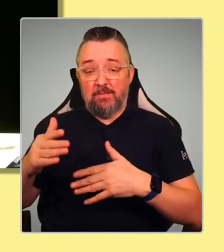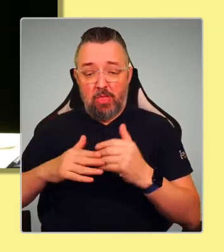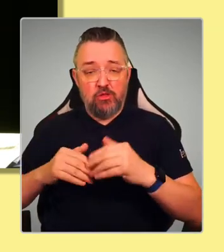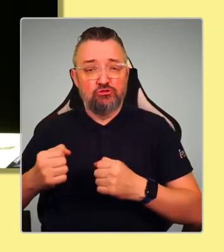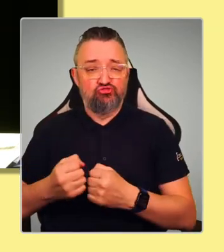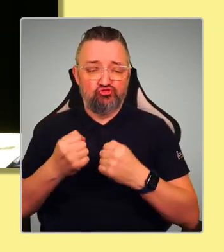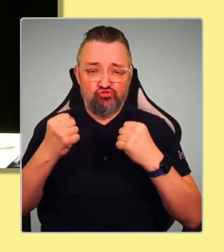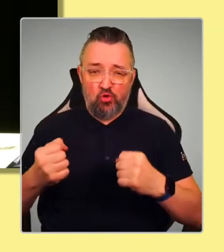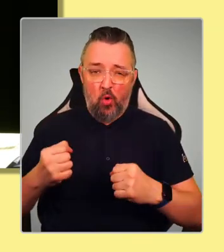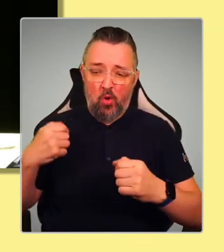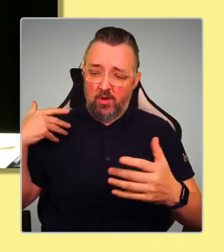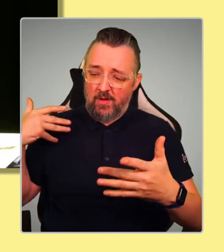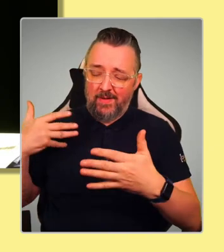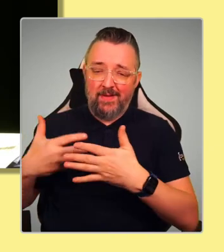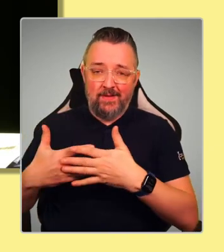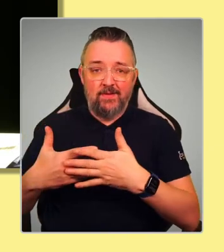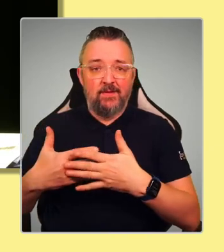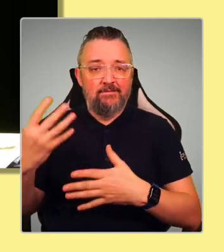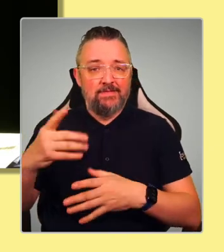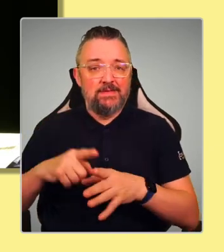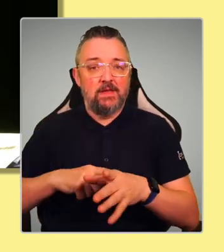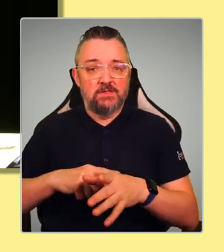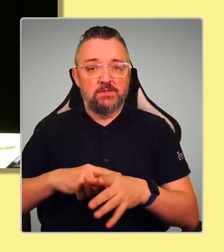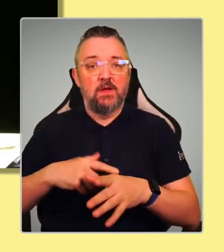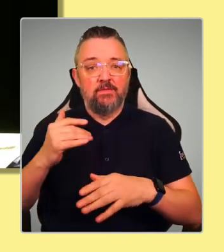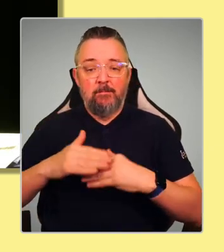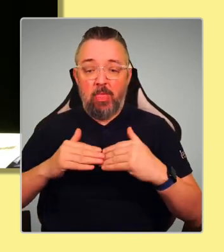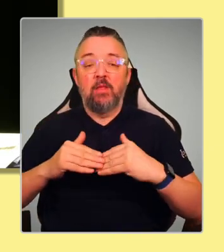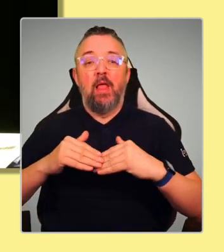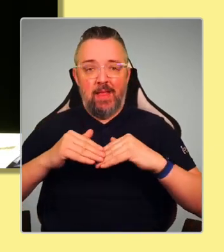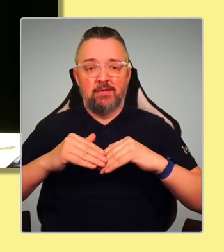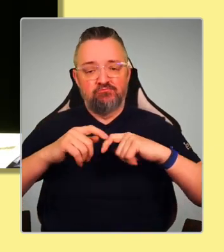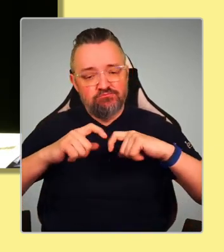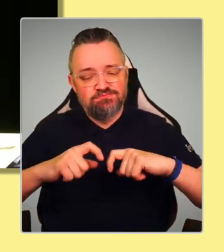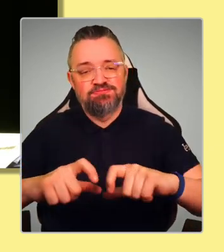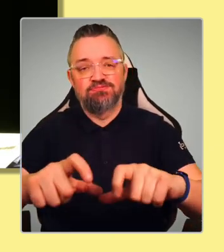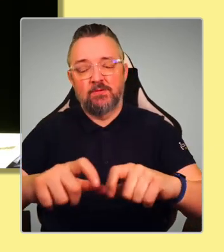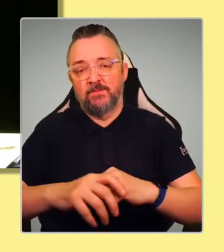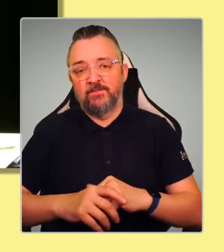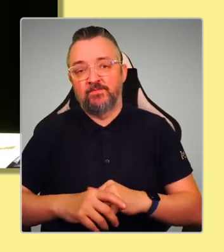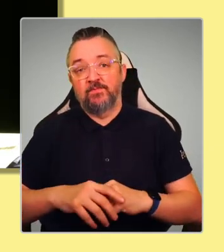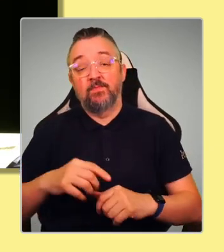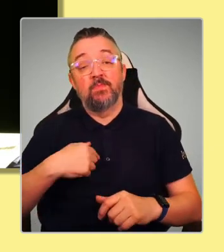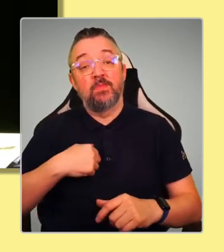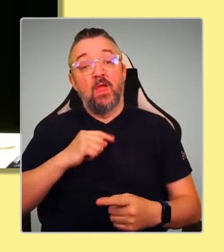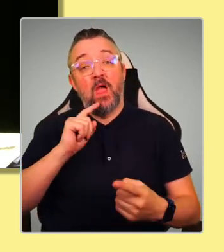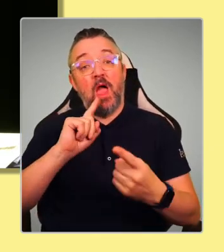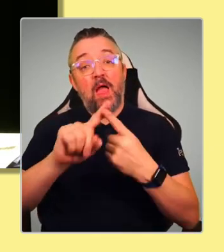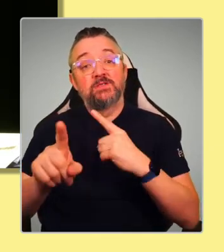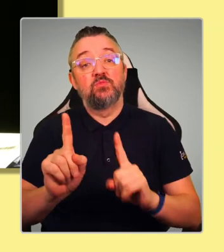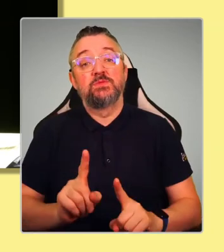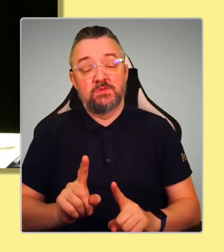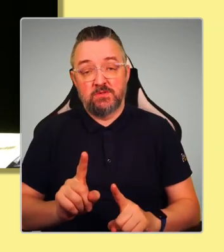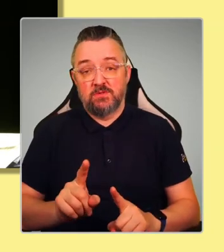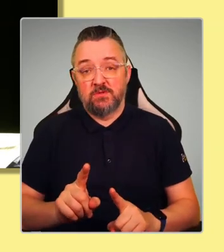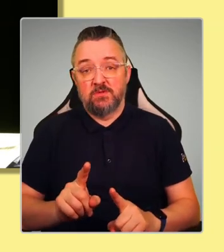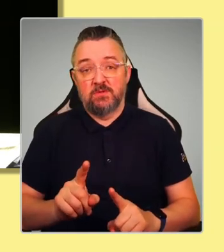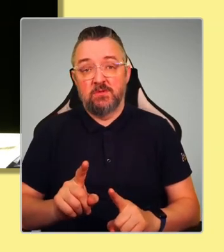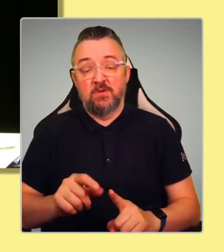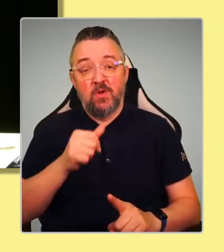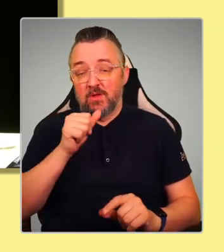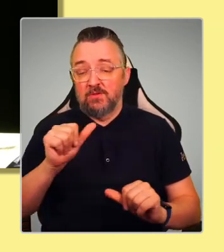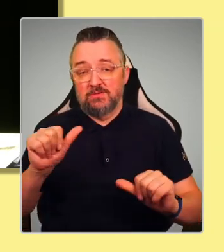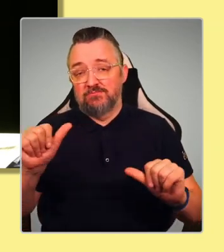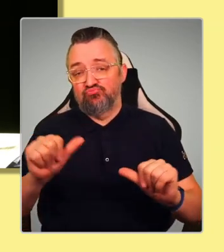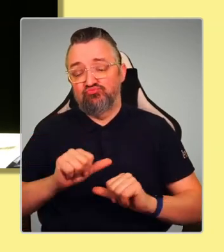15 years. So, you know, my answer to you is really simple. And I can keep it short enough to say that we've